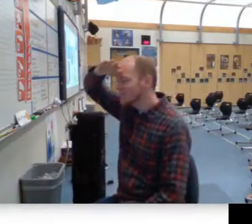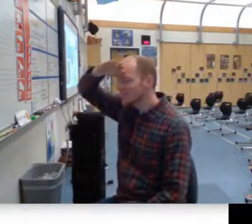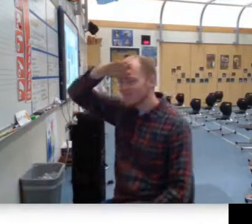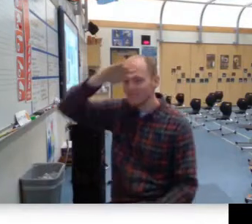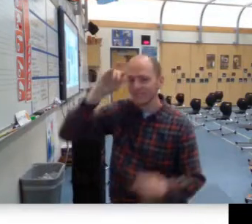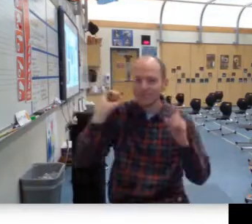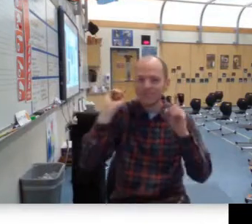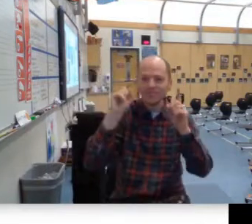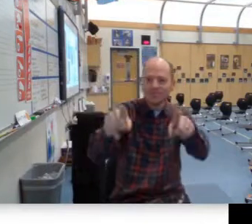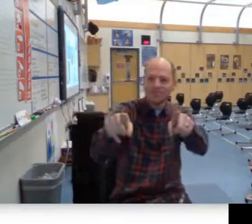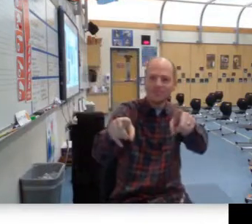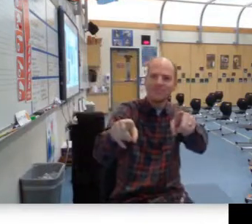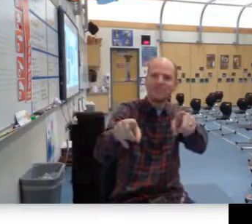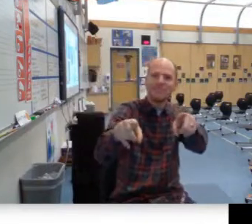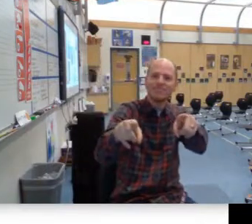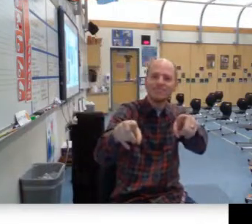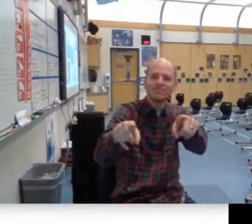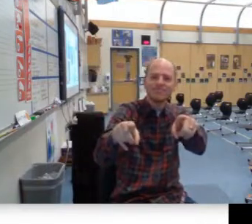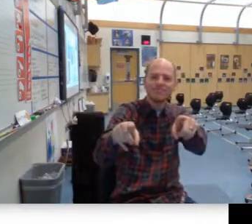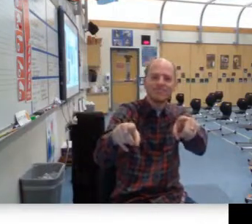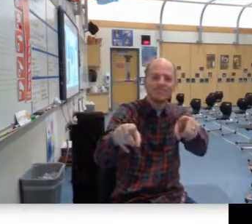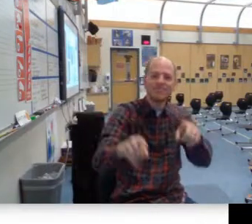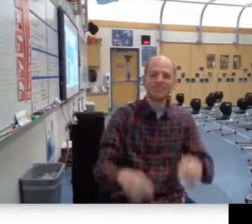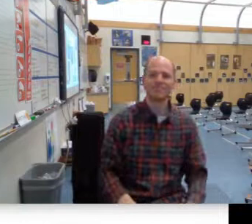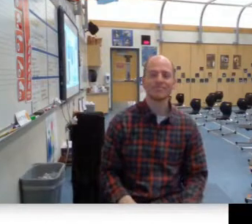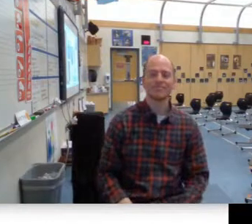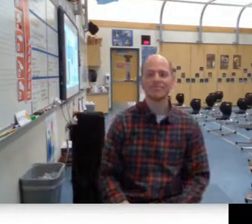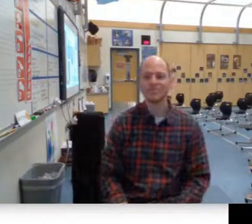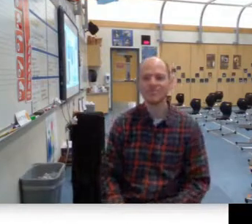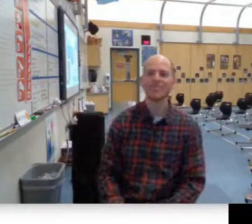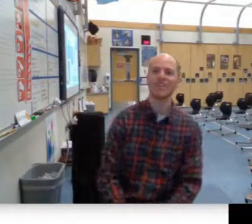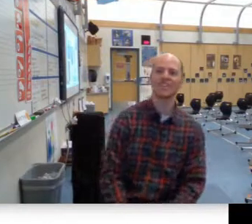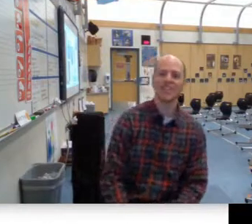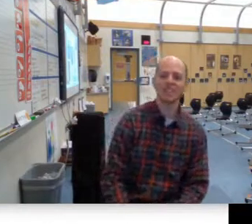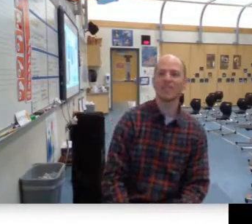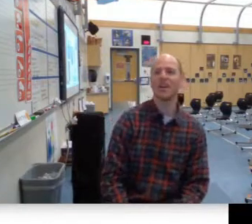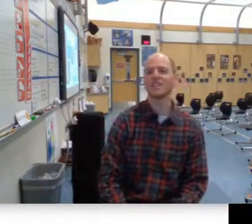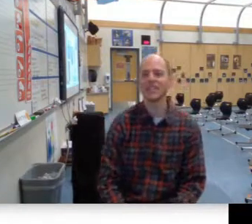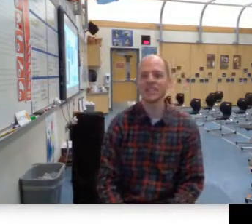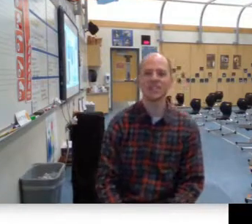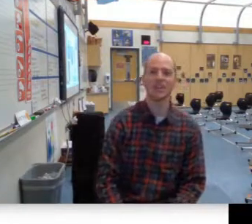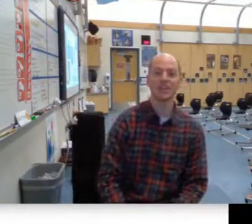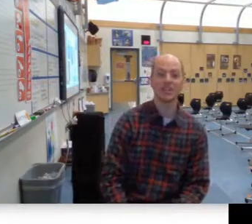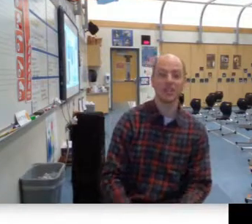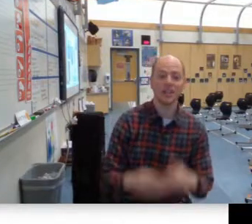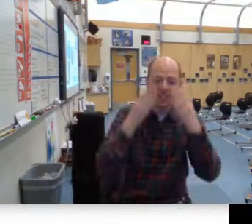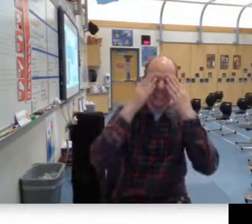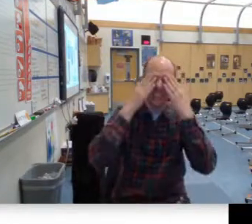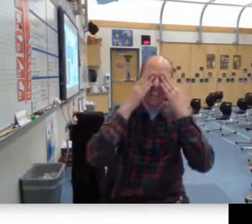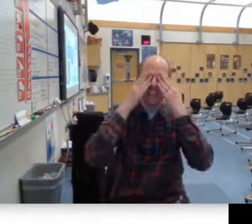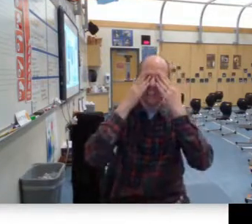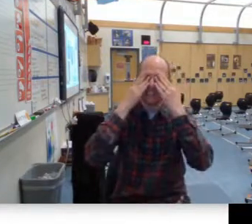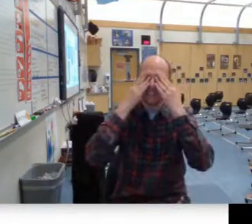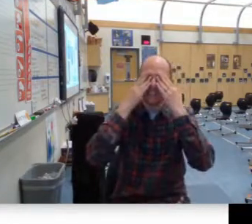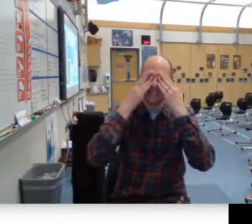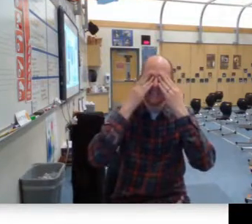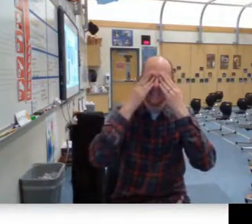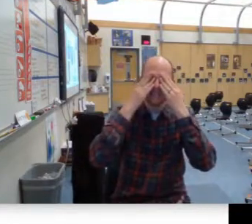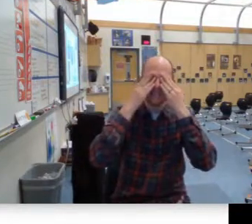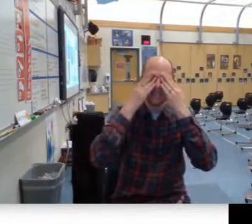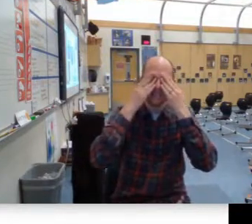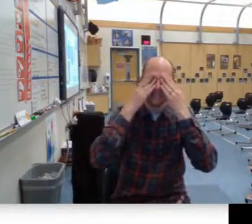to find you. If you ever find yourself lost in the dark and you can't see,